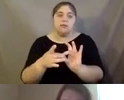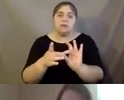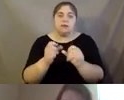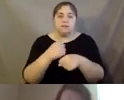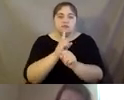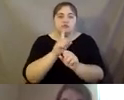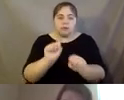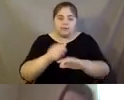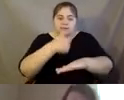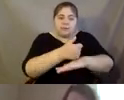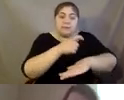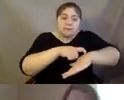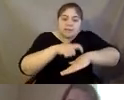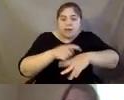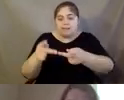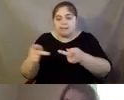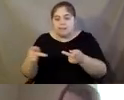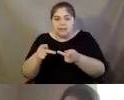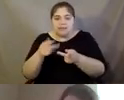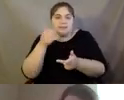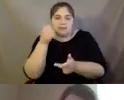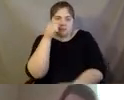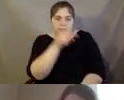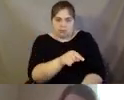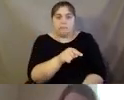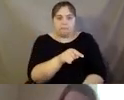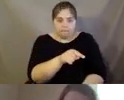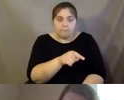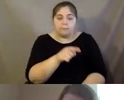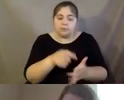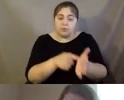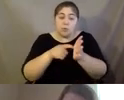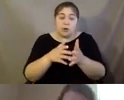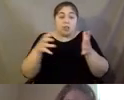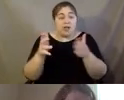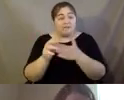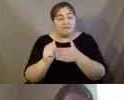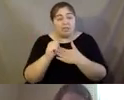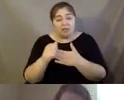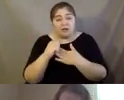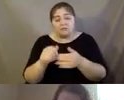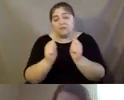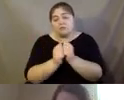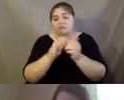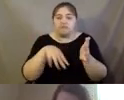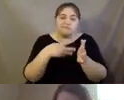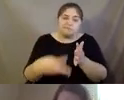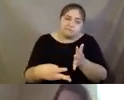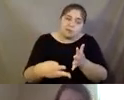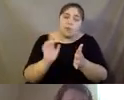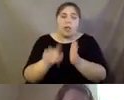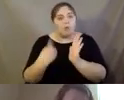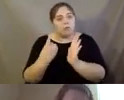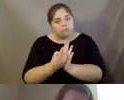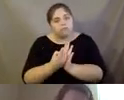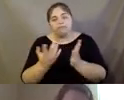a time and a space that is best for them. Um, so it's definitely required a lot of flexibility with scheduling and perhaps hours. Um,